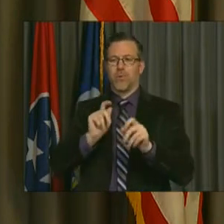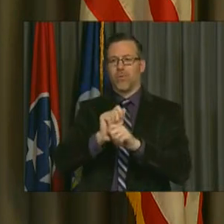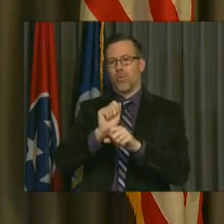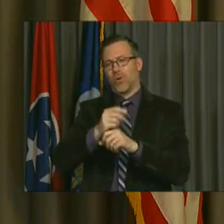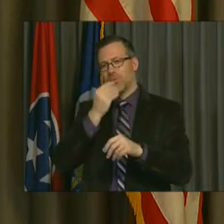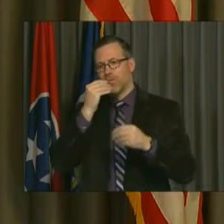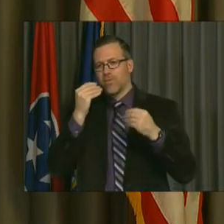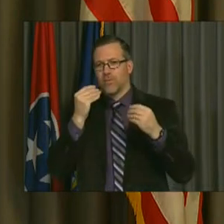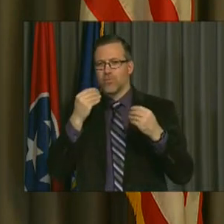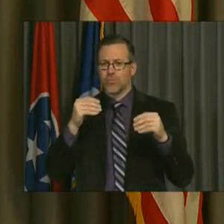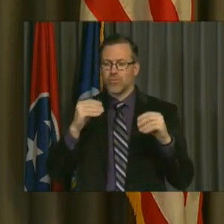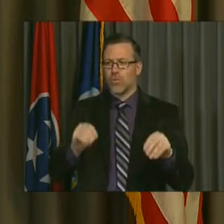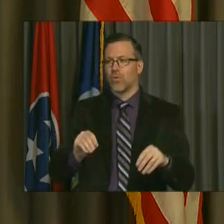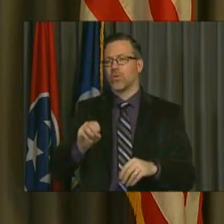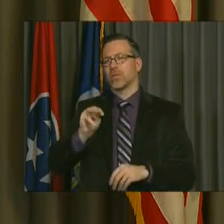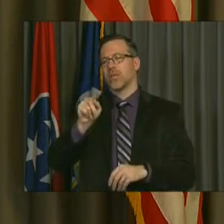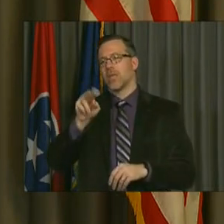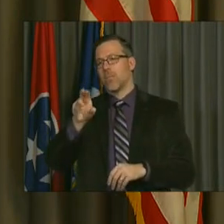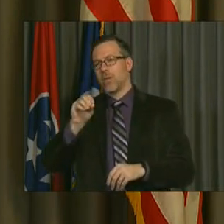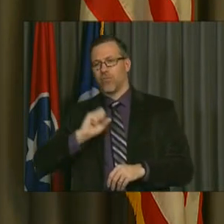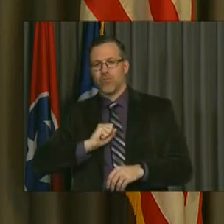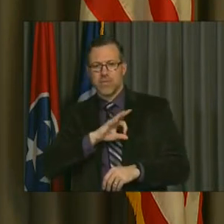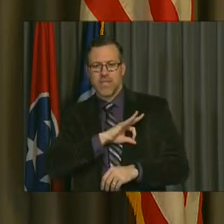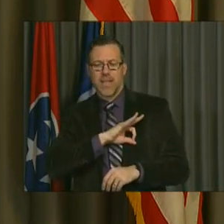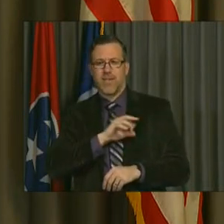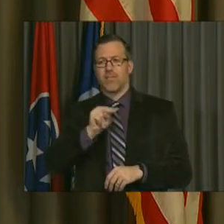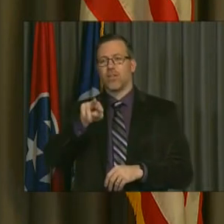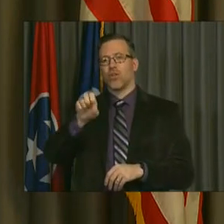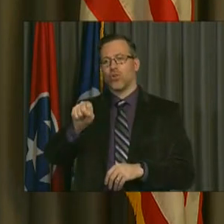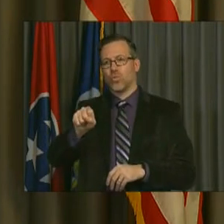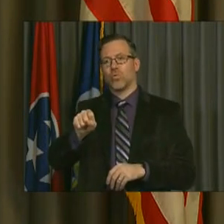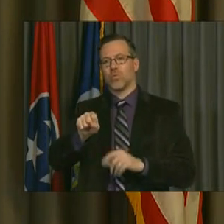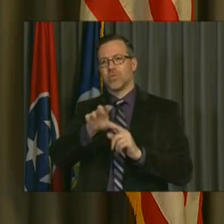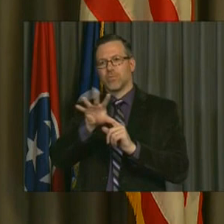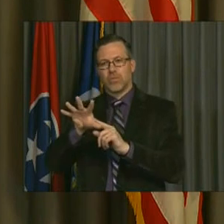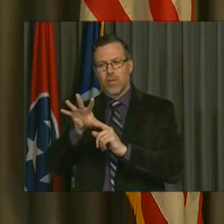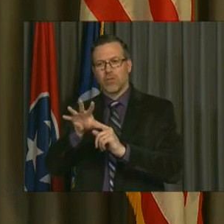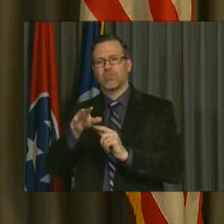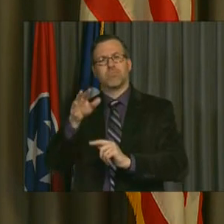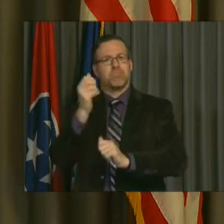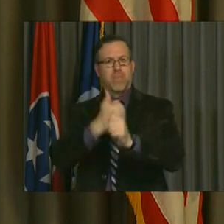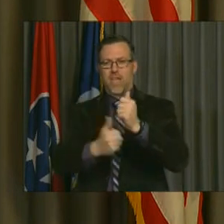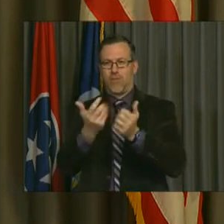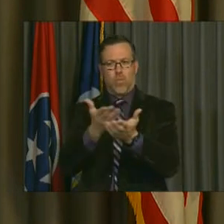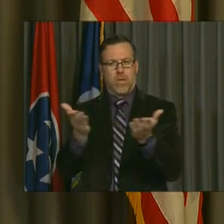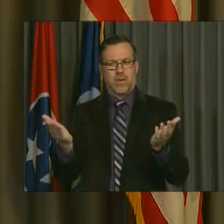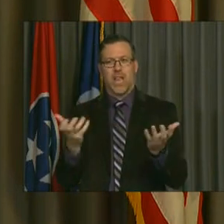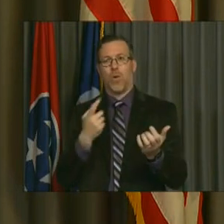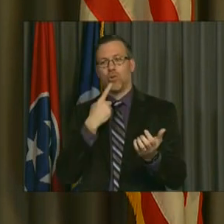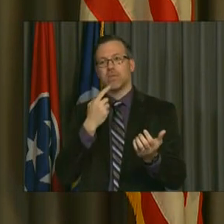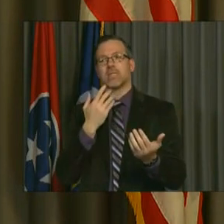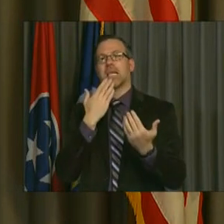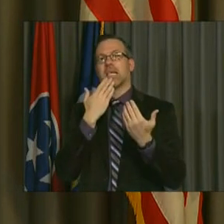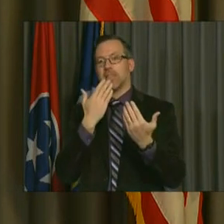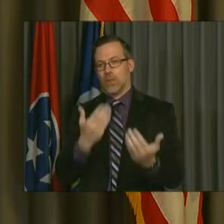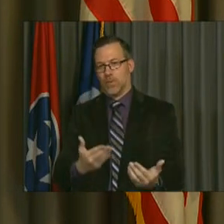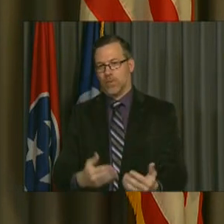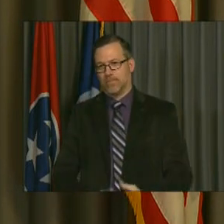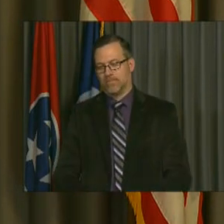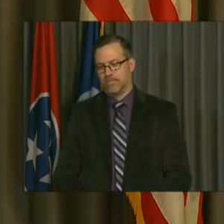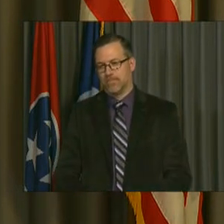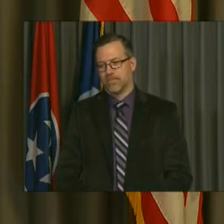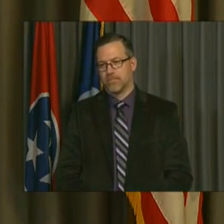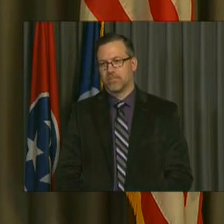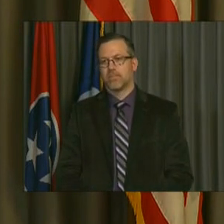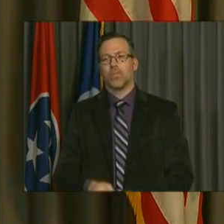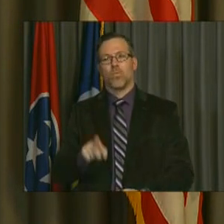our Metro employees, our news channels, and everyone else, thank you. We